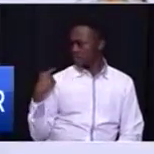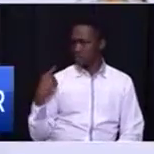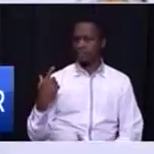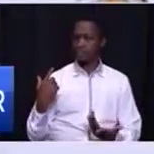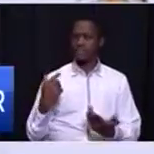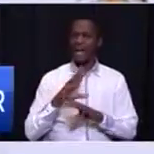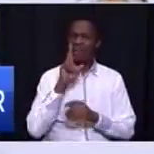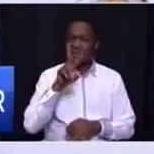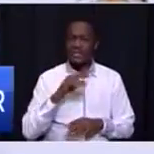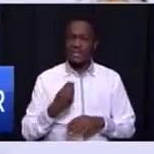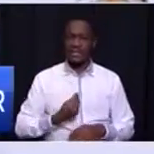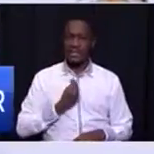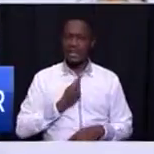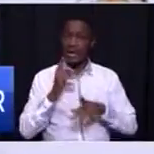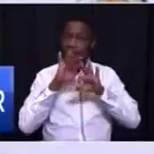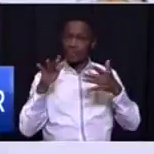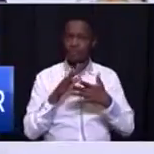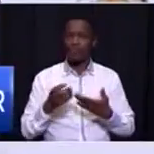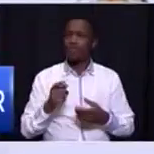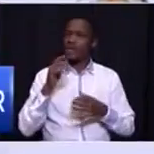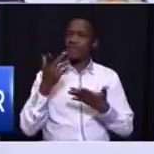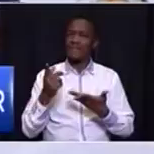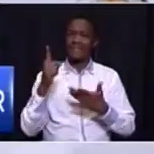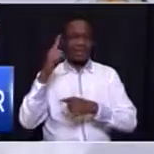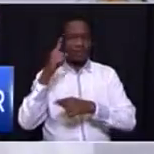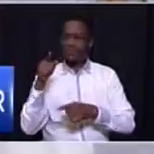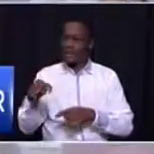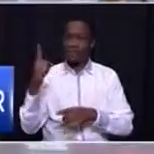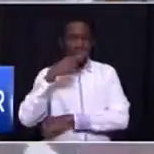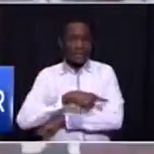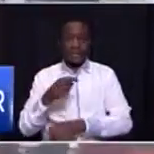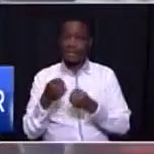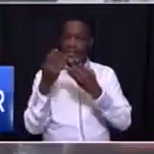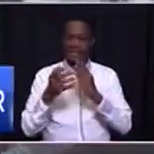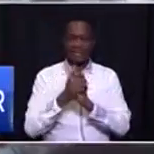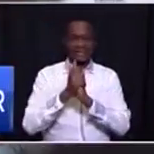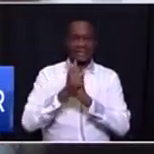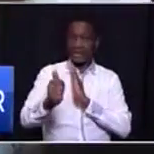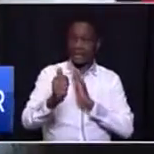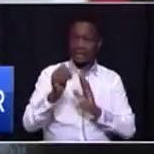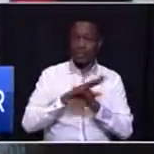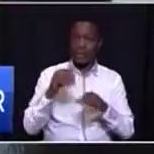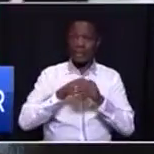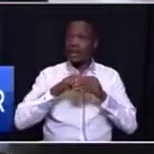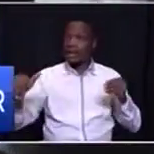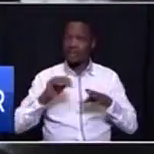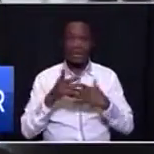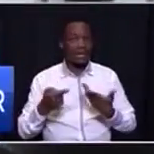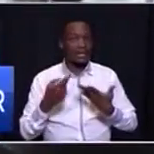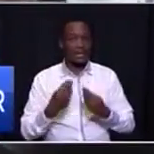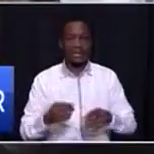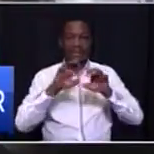I have seen young people there who have spent their day being equipped with digital skills and when they leave there, they have a certificate